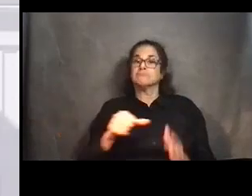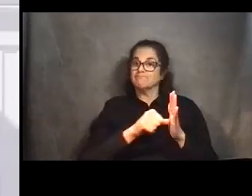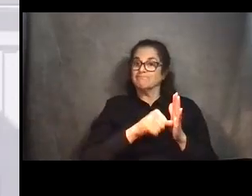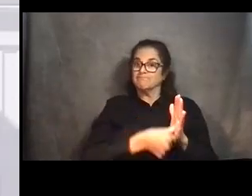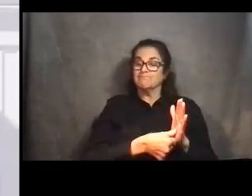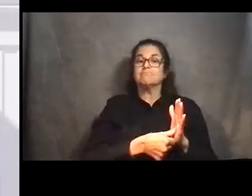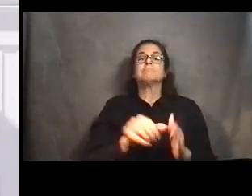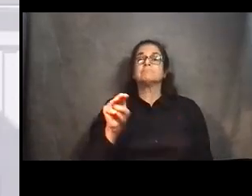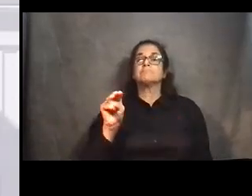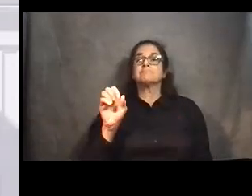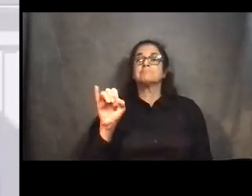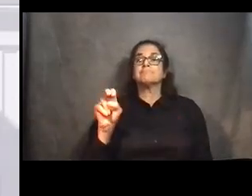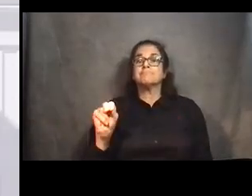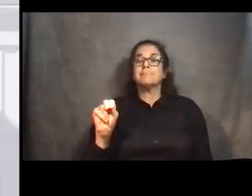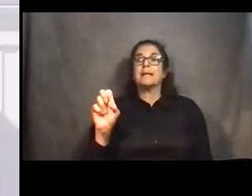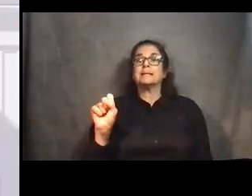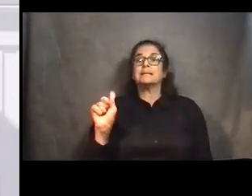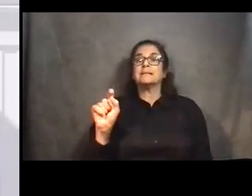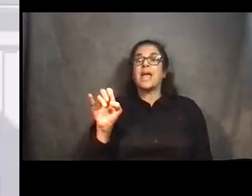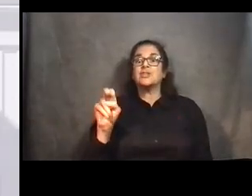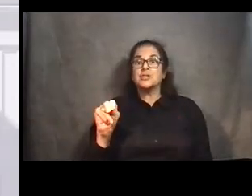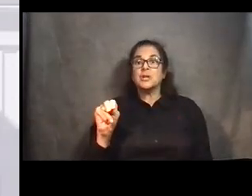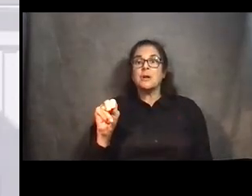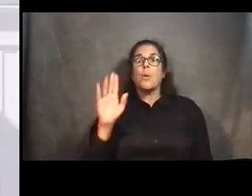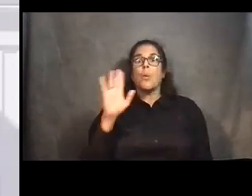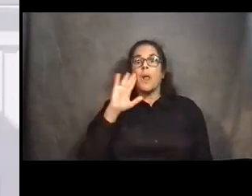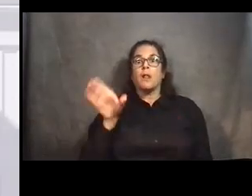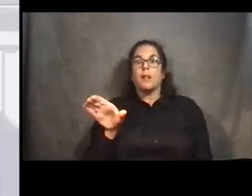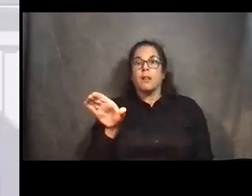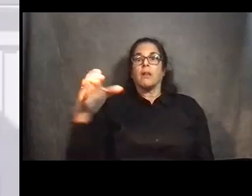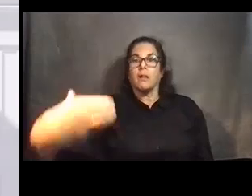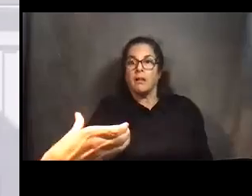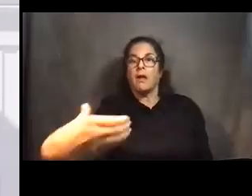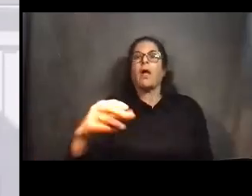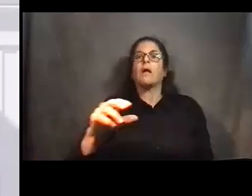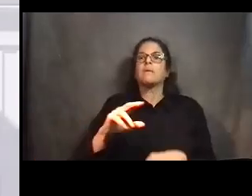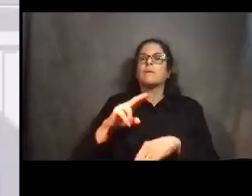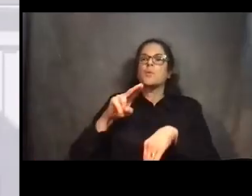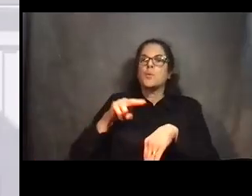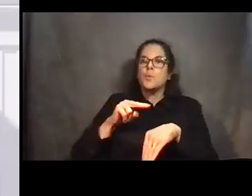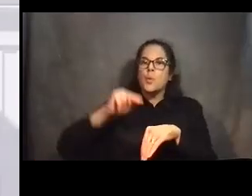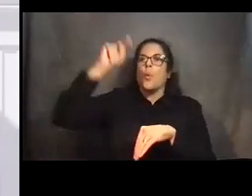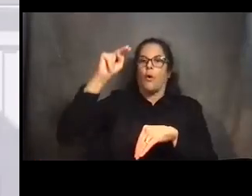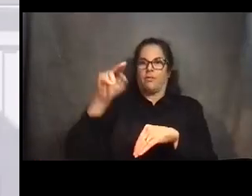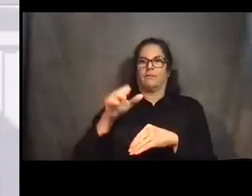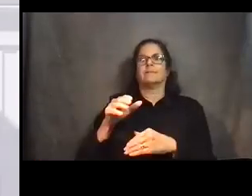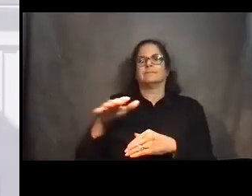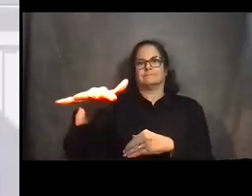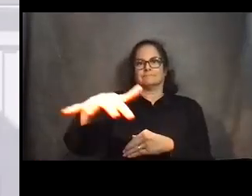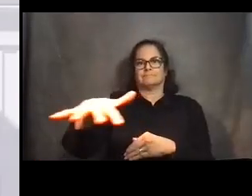house at Brynmark will flip to the north side of the street, and there will also be an entrance to the station at Hollywood.